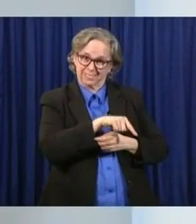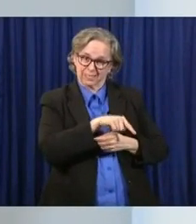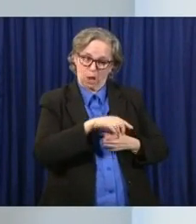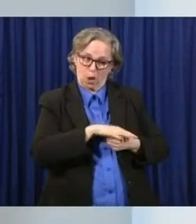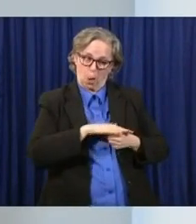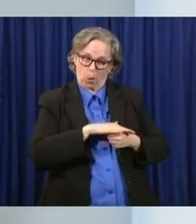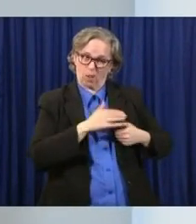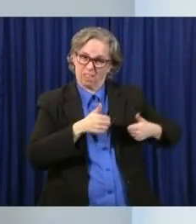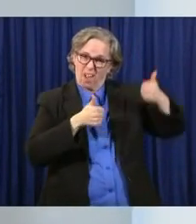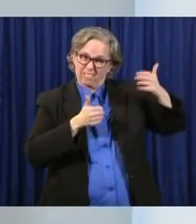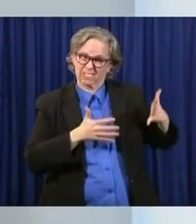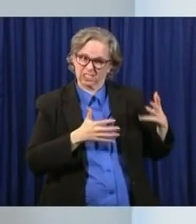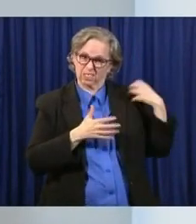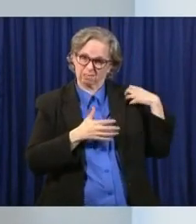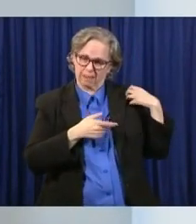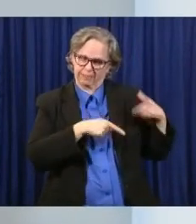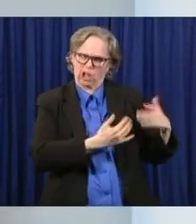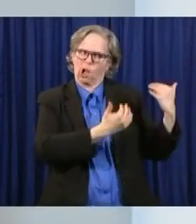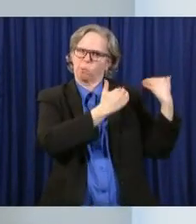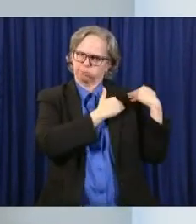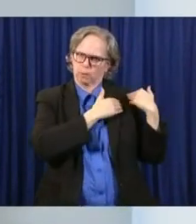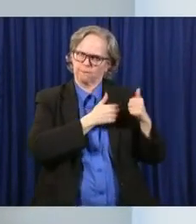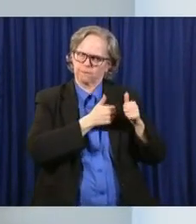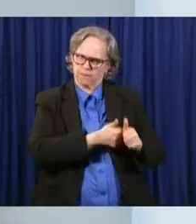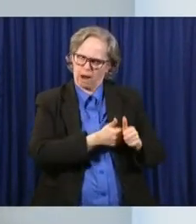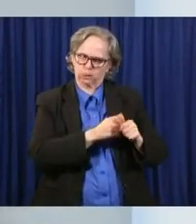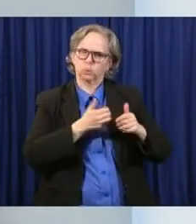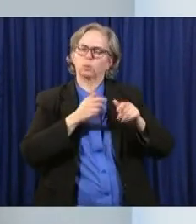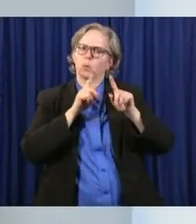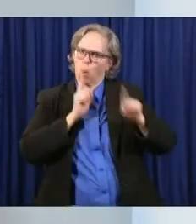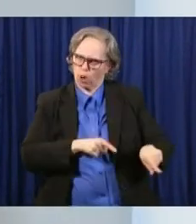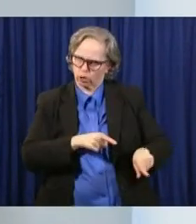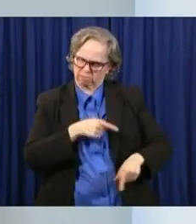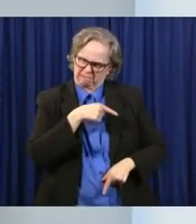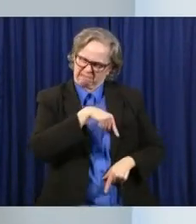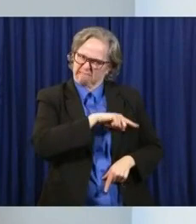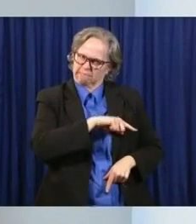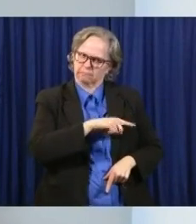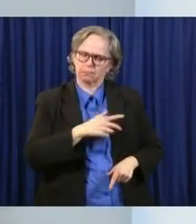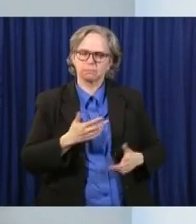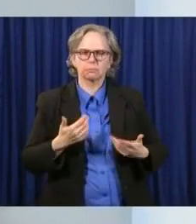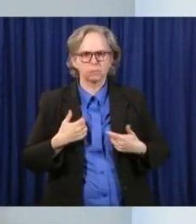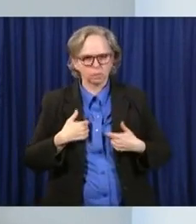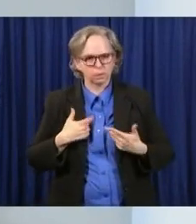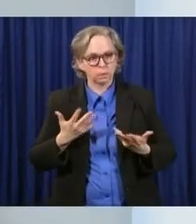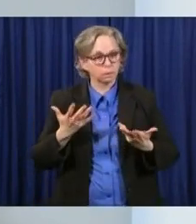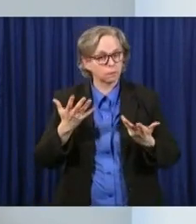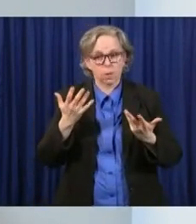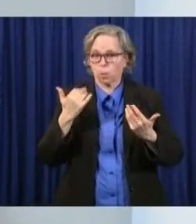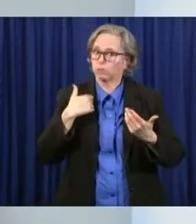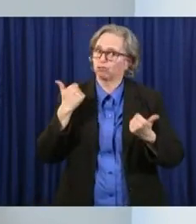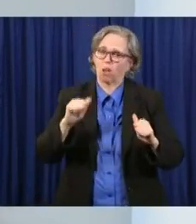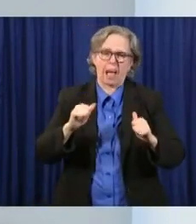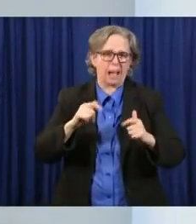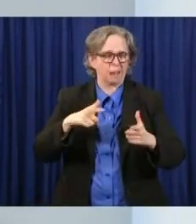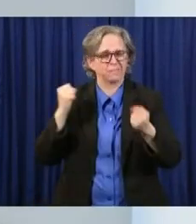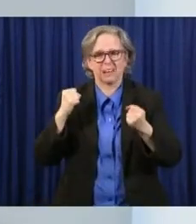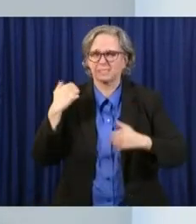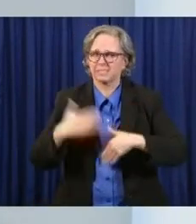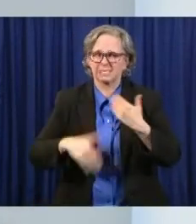obligation to do. And we're working as swiftly as we can to provide that balance